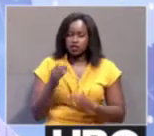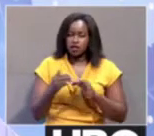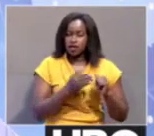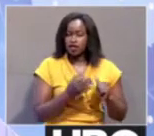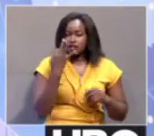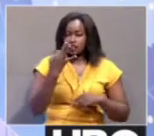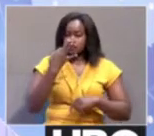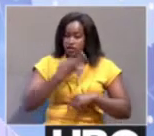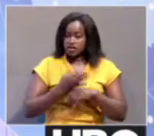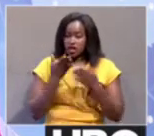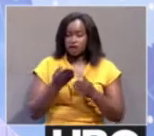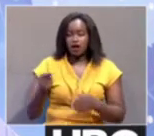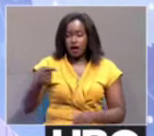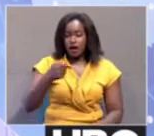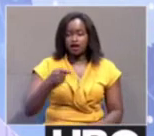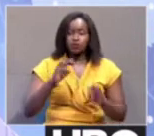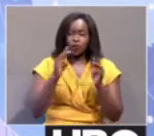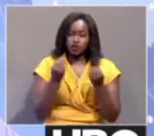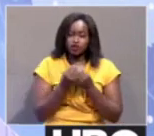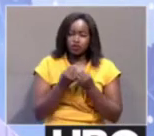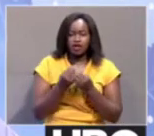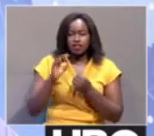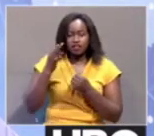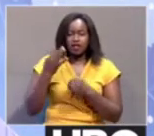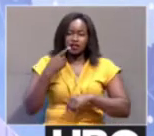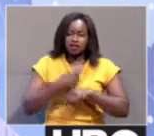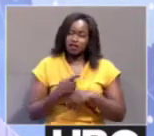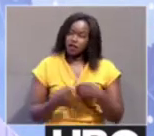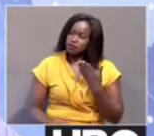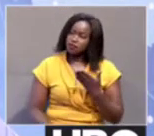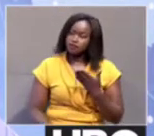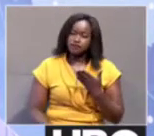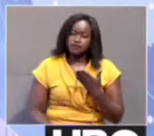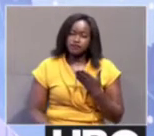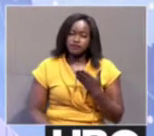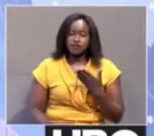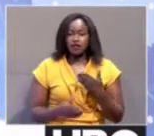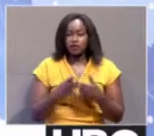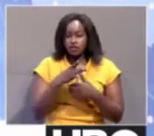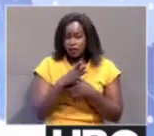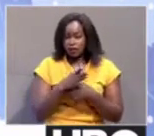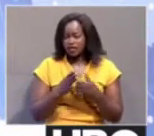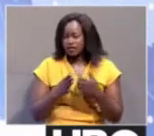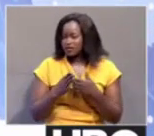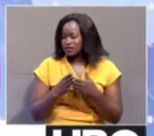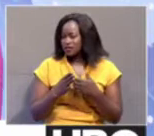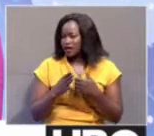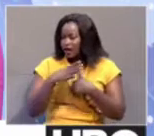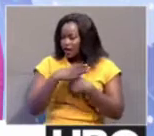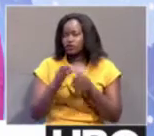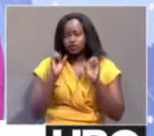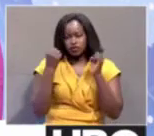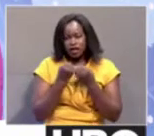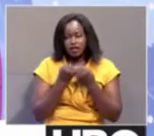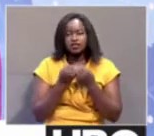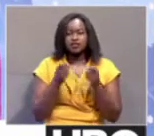batik art workshop hosted at the Gofi Zentrum Kampala German Cultural Society has climaxed. It